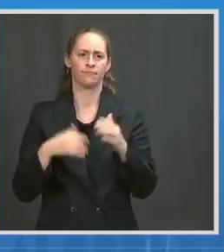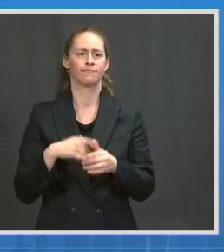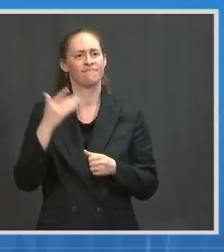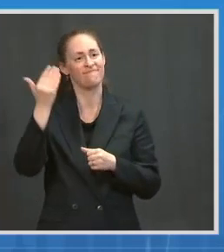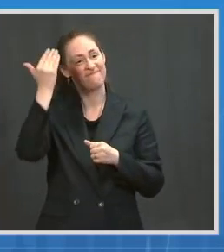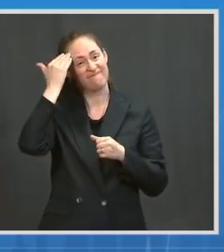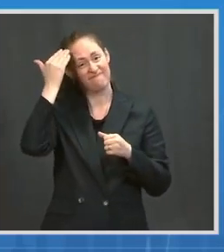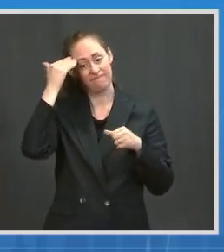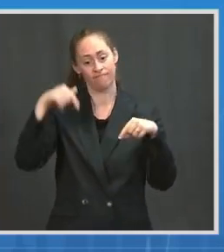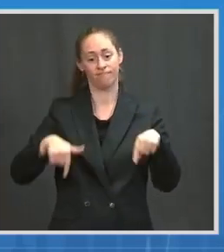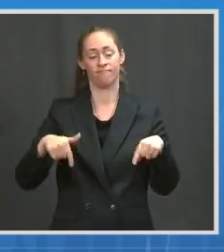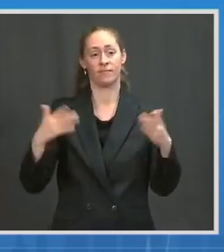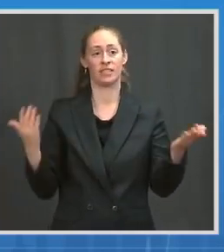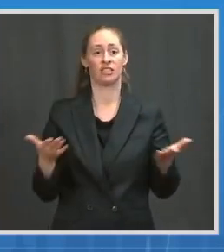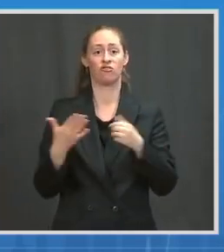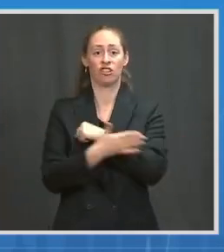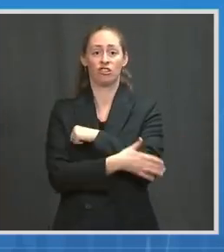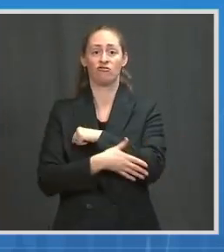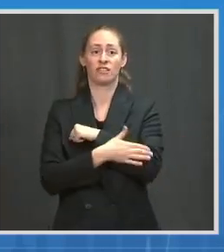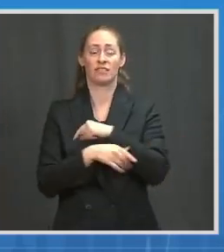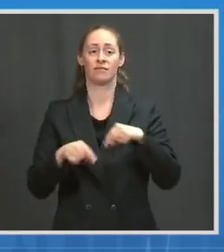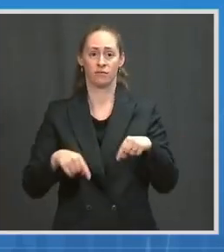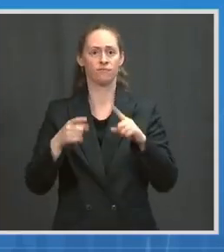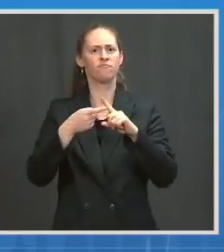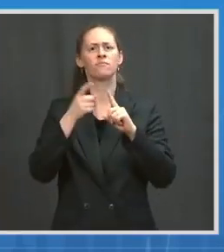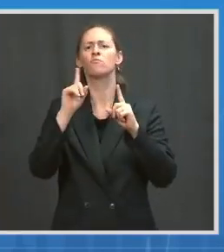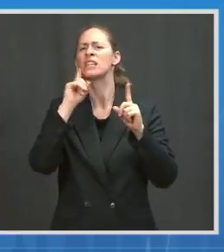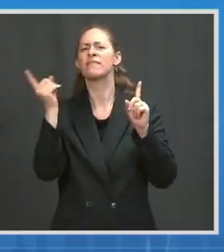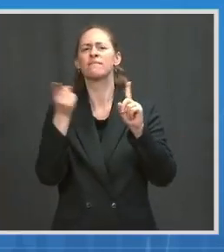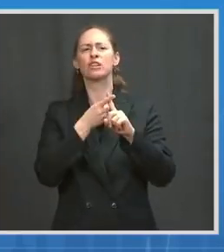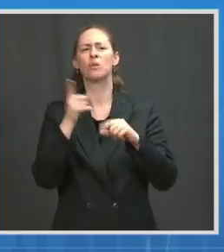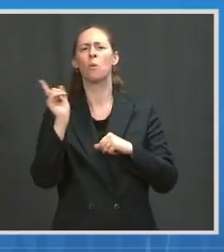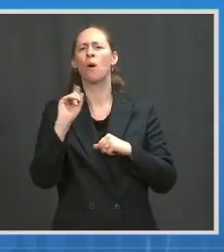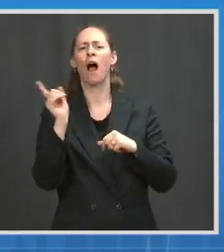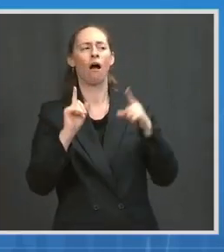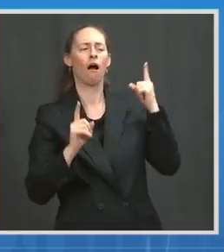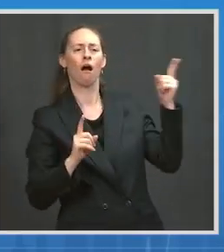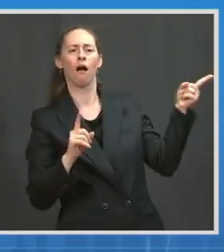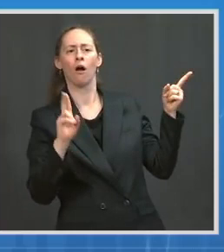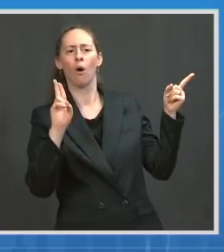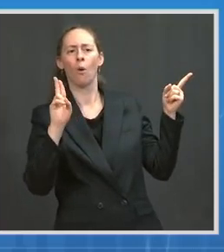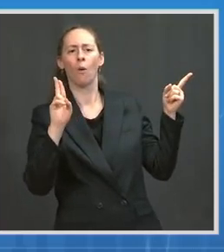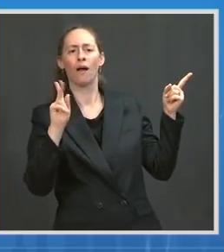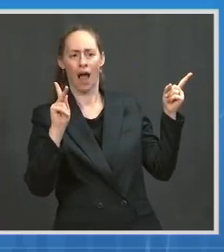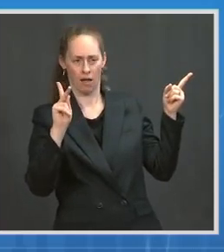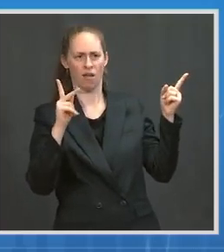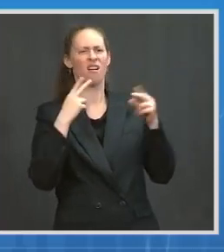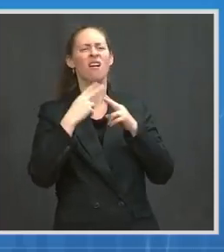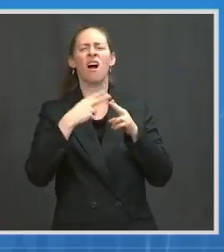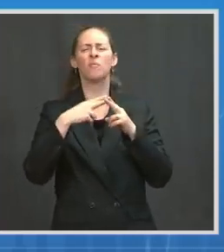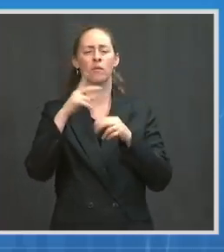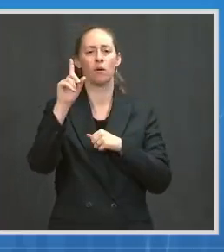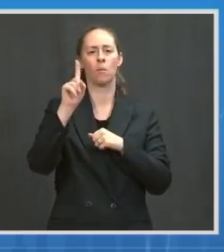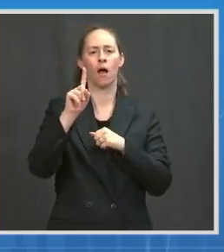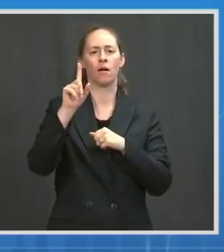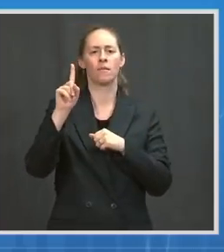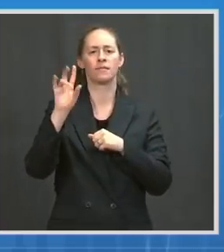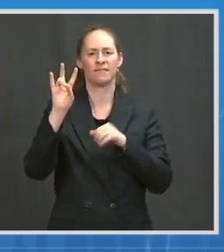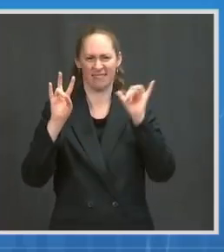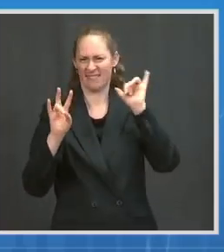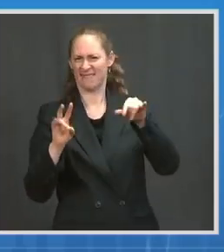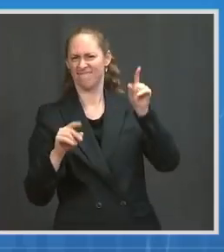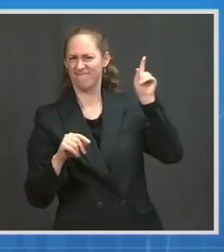originating in the UK, called 117. The vaccines that induce antibodies, the ones we use in this country,